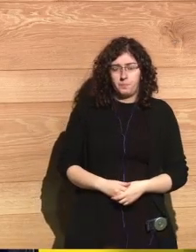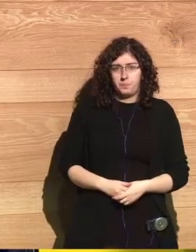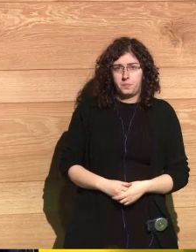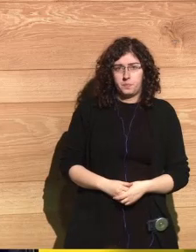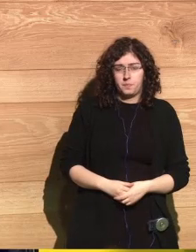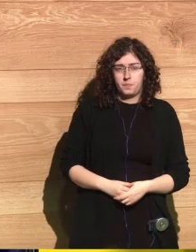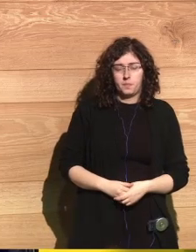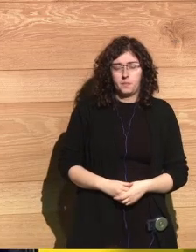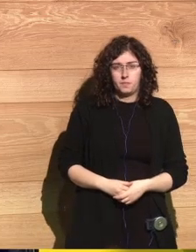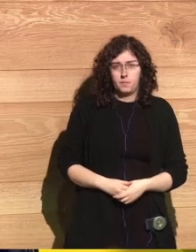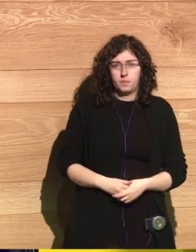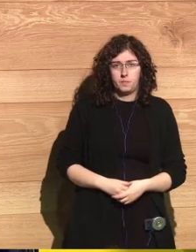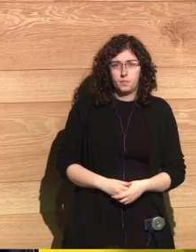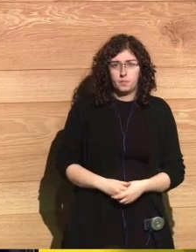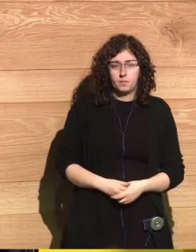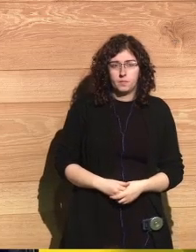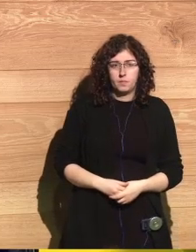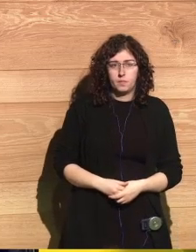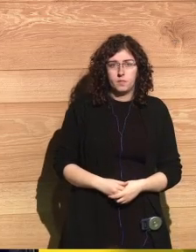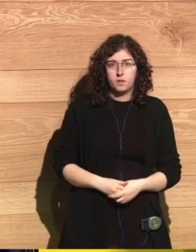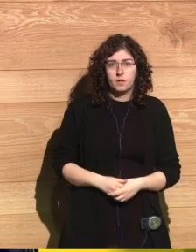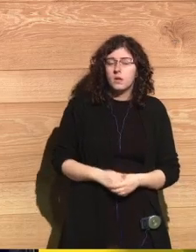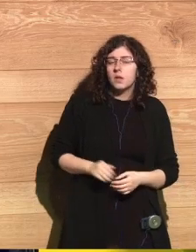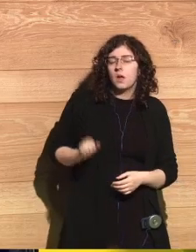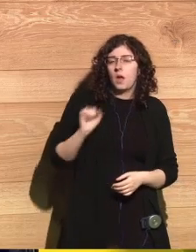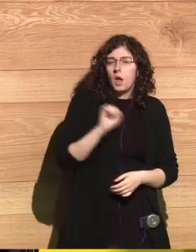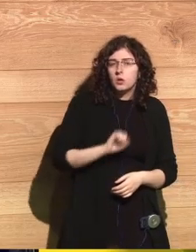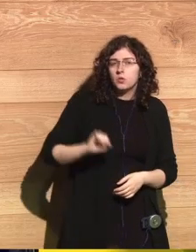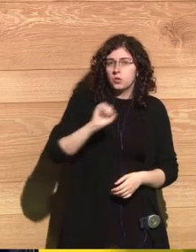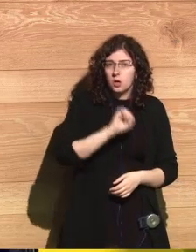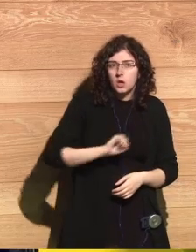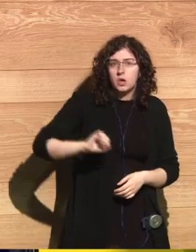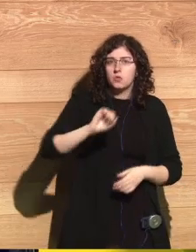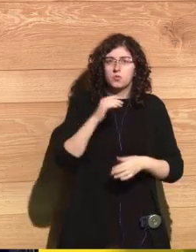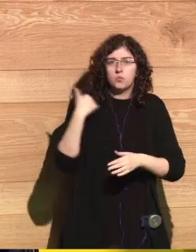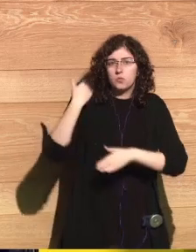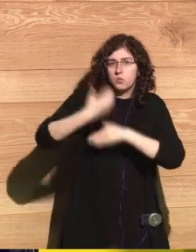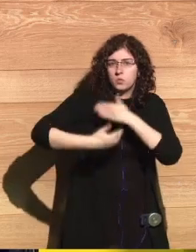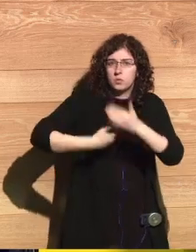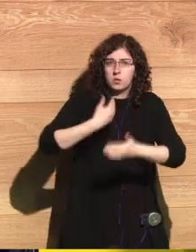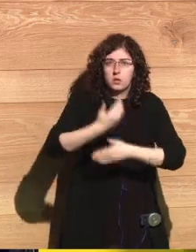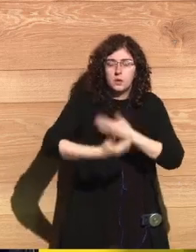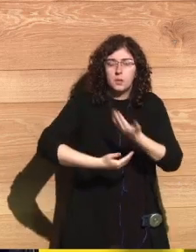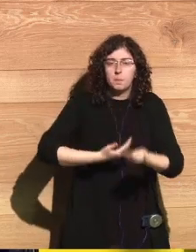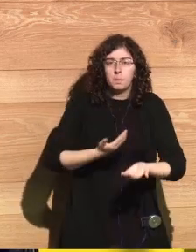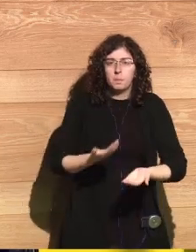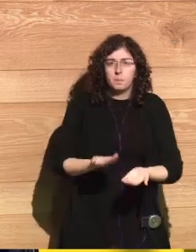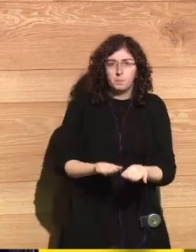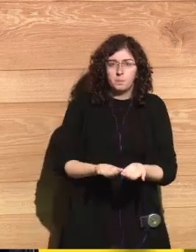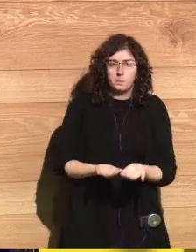But for many, many years, many decades, people certainly did not